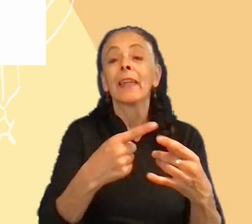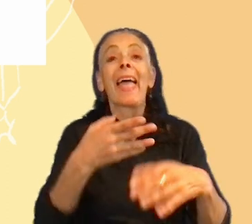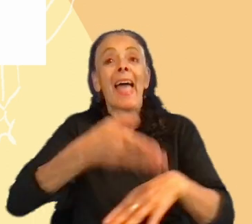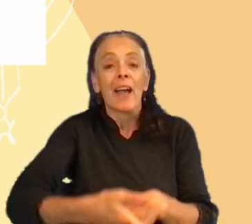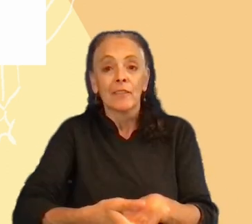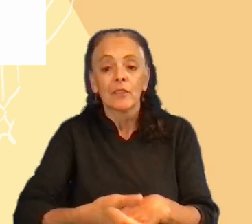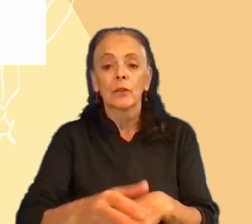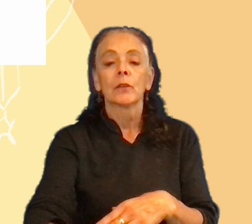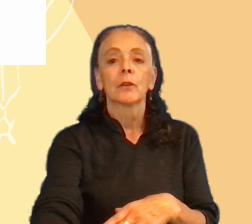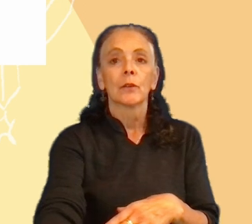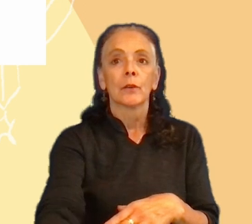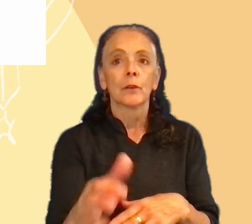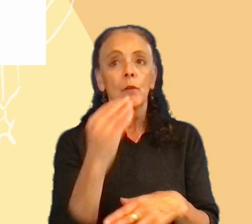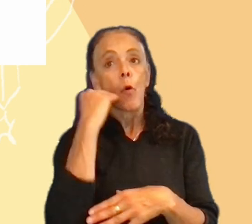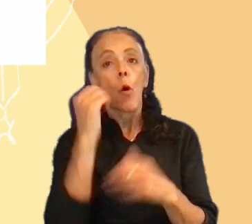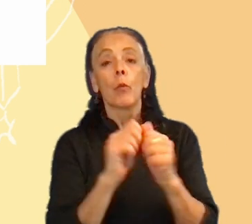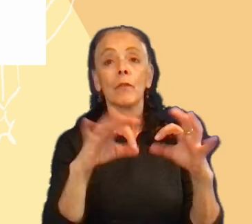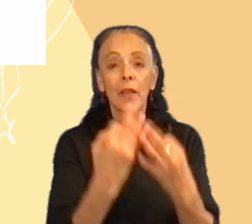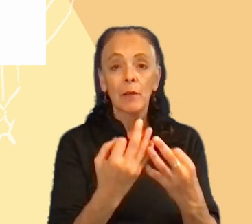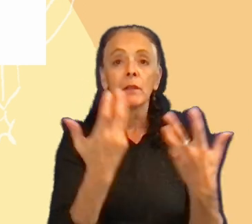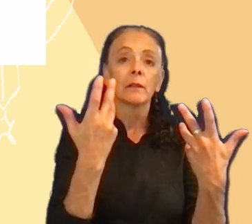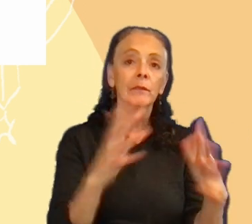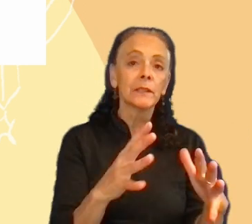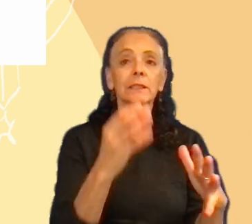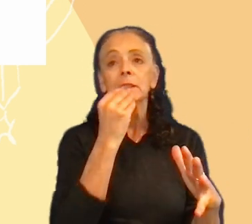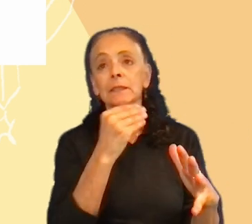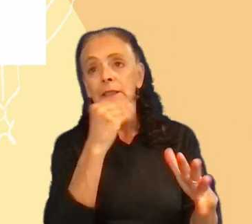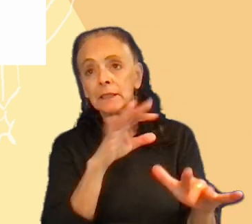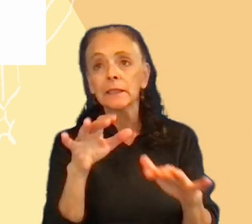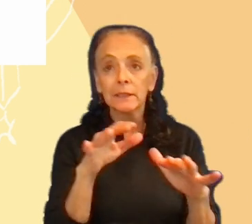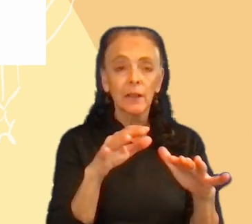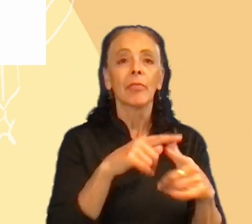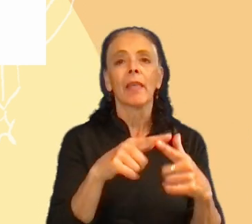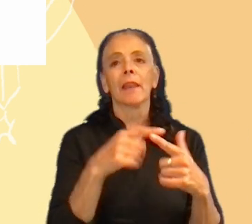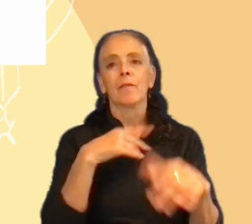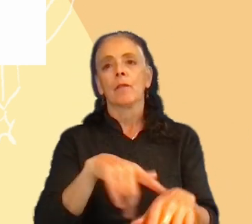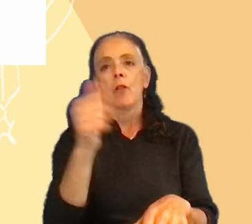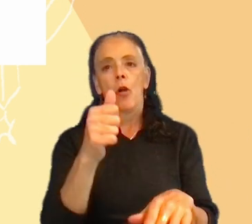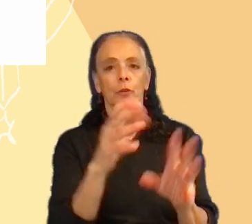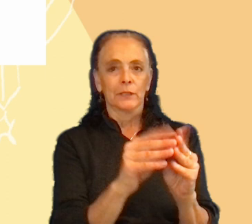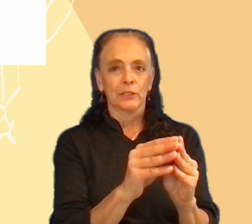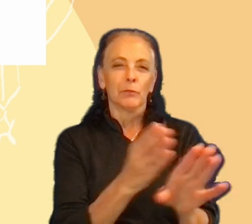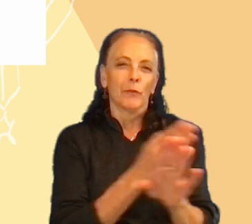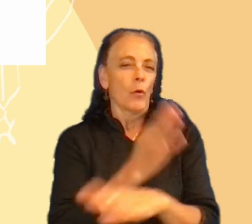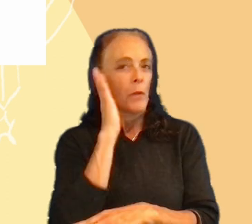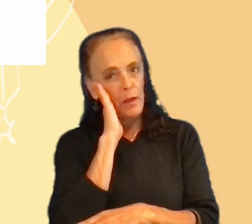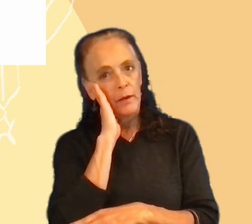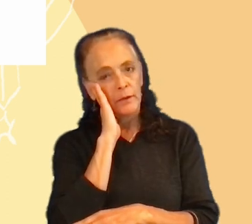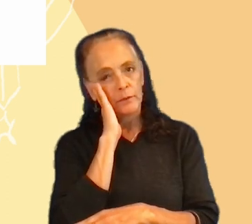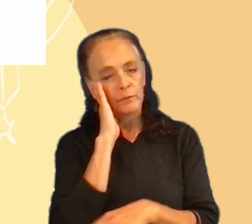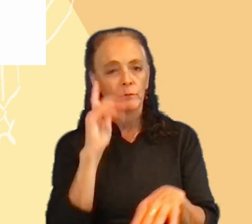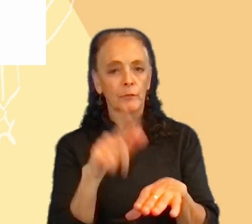being at home with family and had something to eat with everyone. And before going to bed, they had this bigger